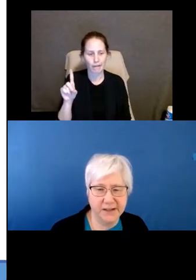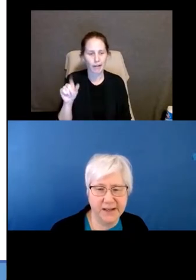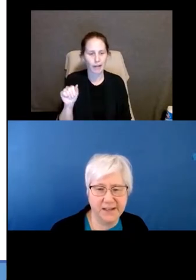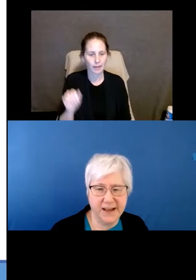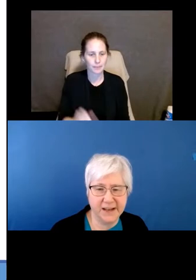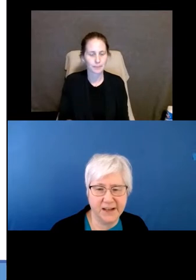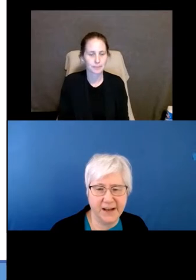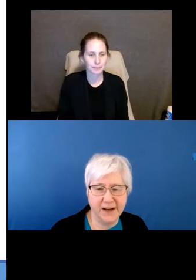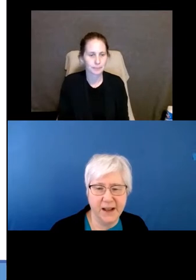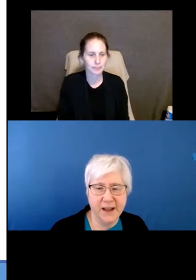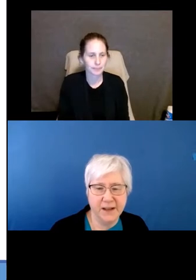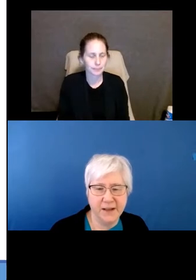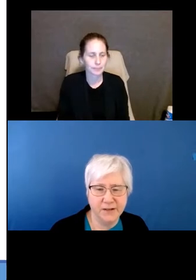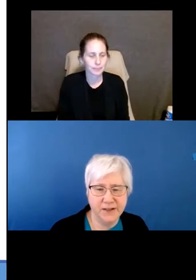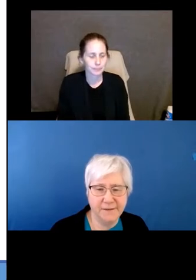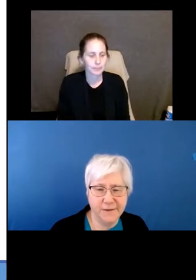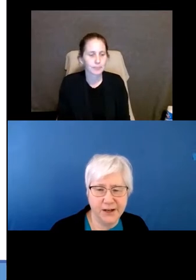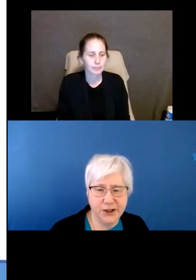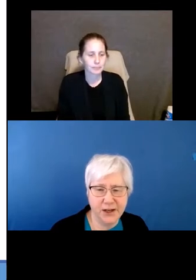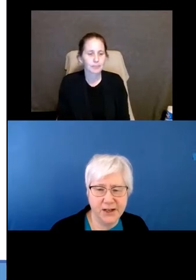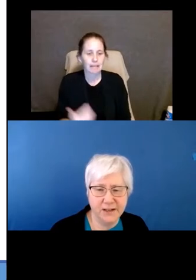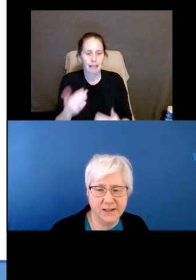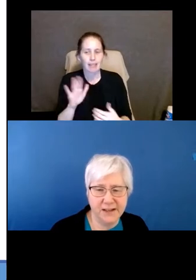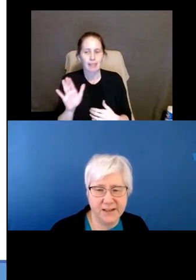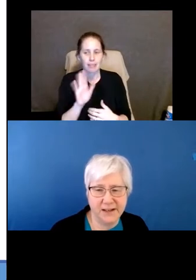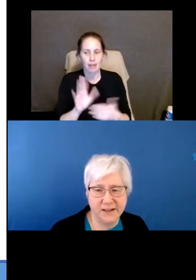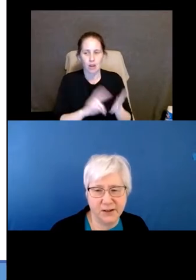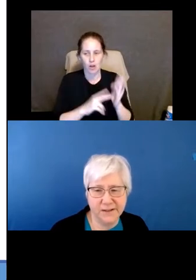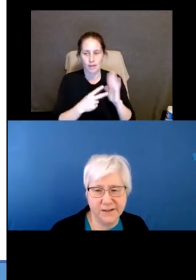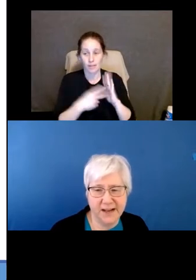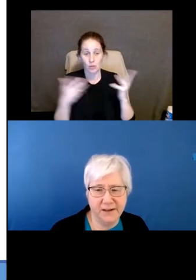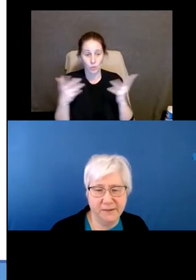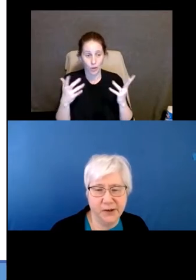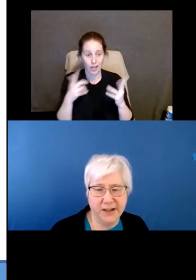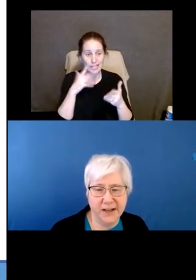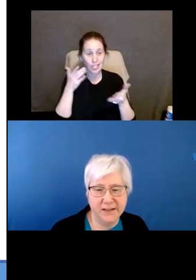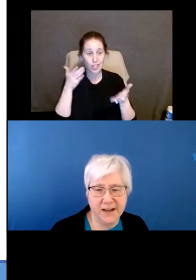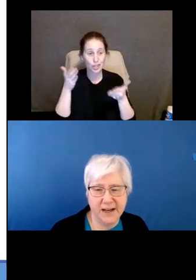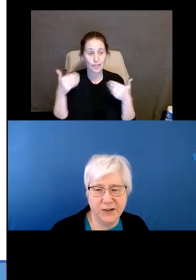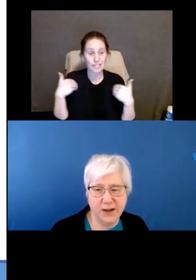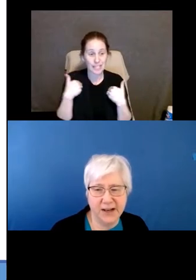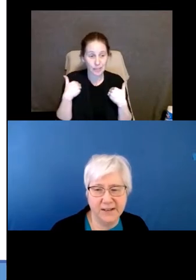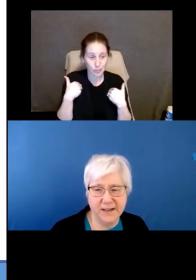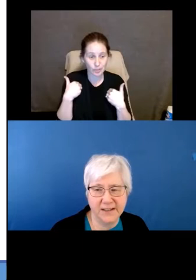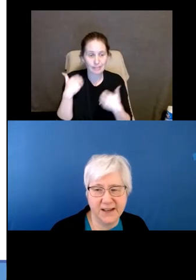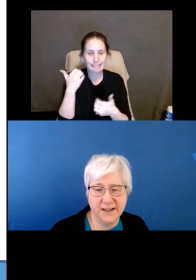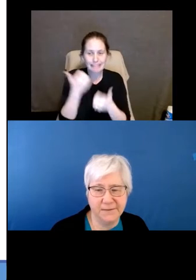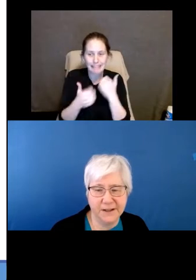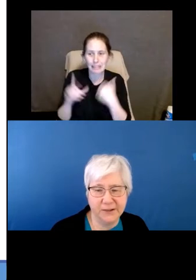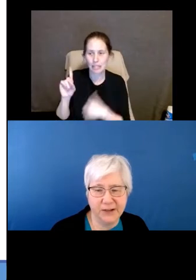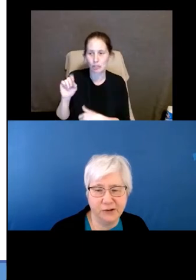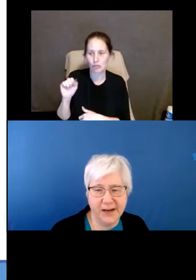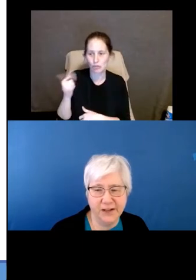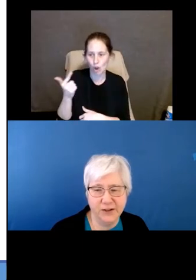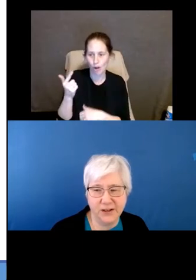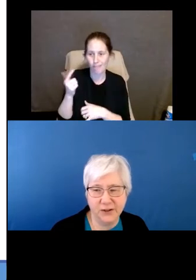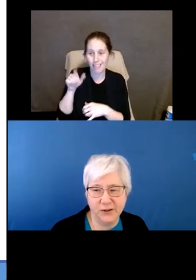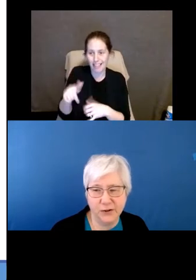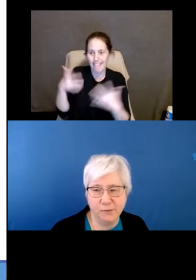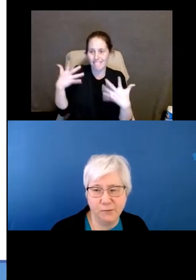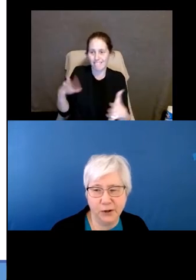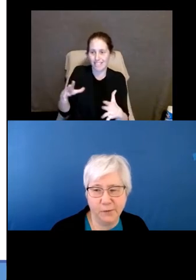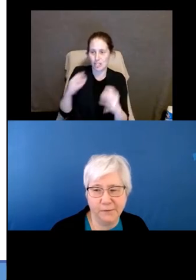Disabilities Act. And their definition says that a service animal is any dog that is individually trained